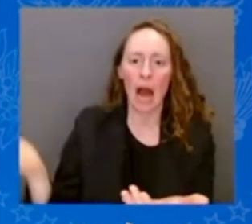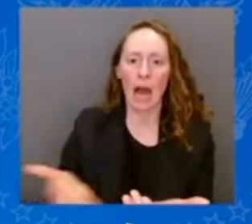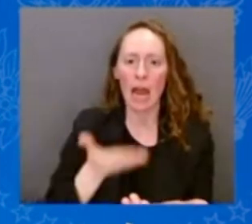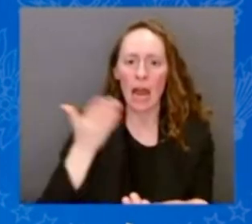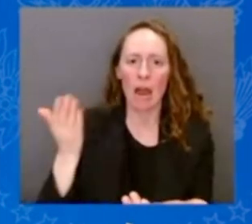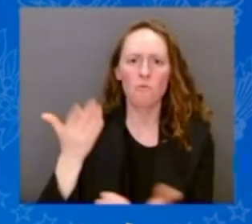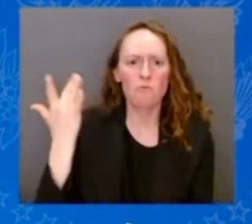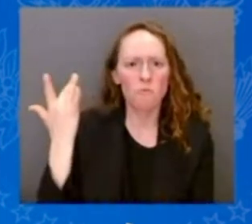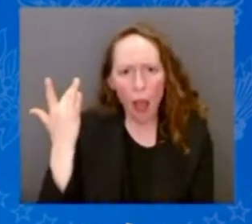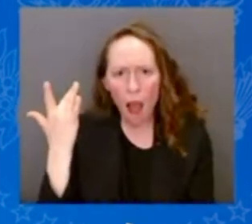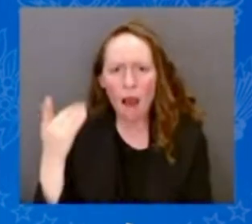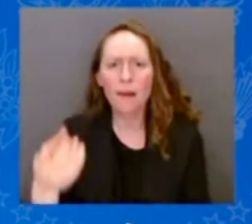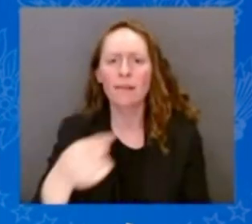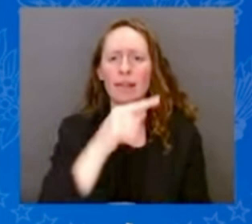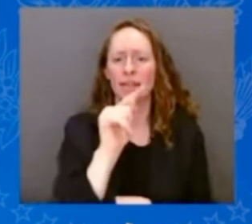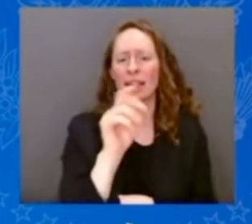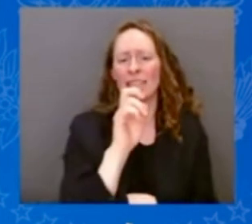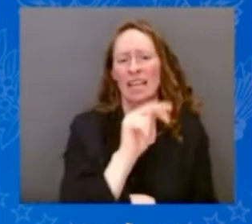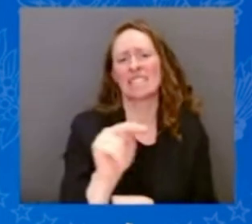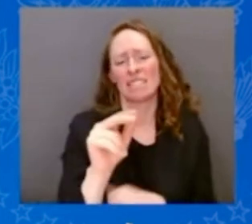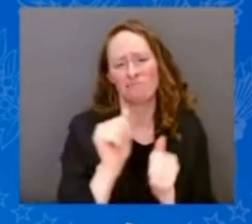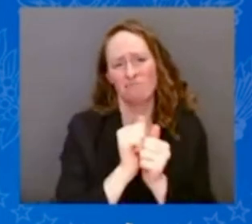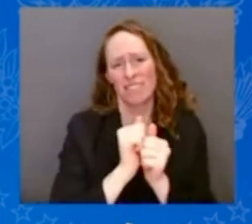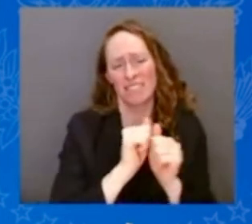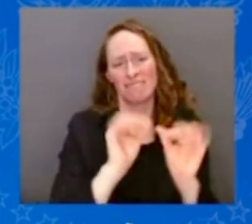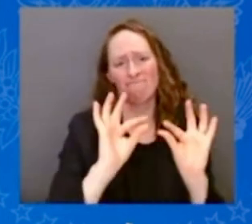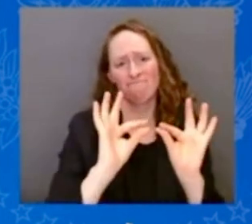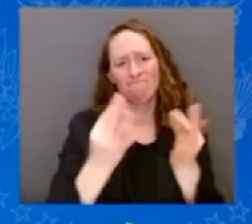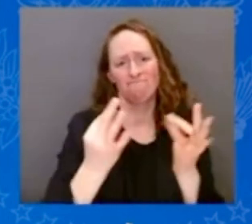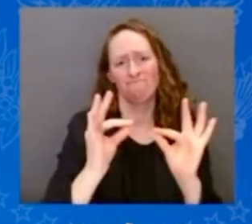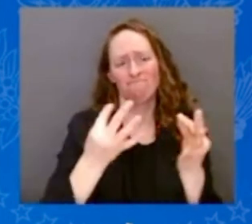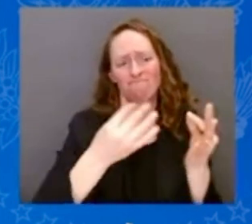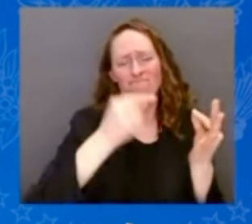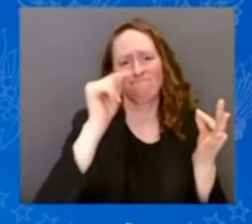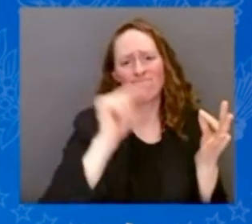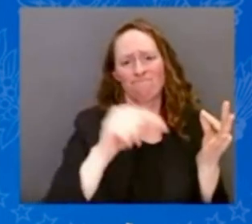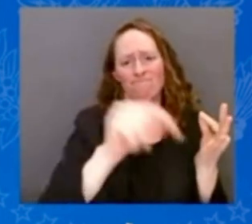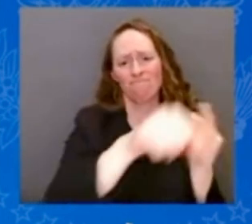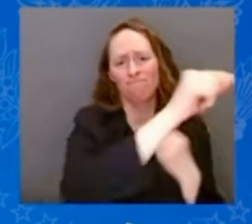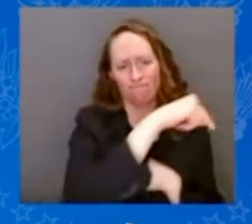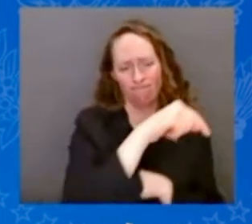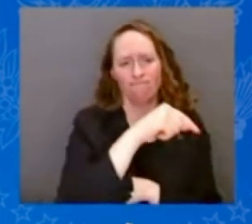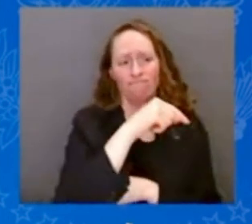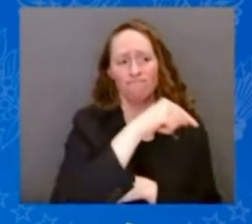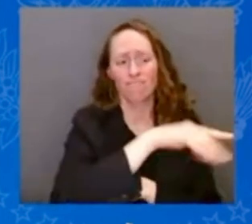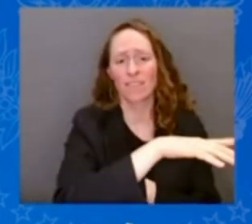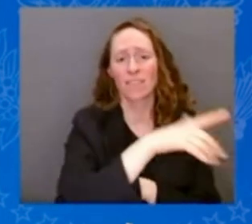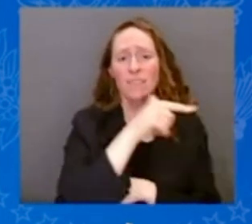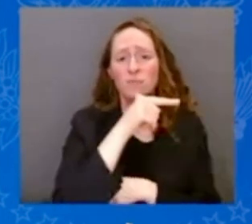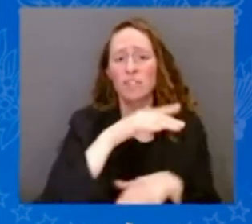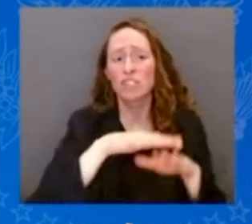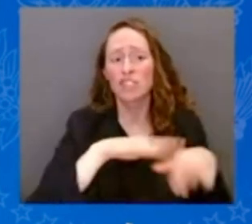families of those who were killed in that god-awful attack,